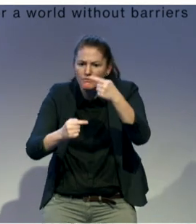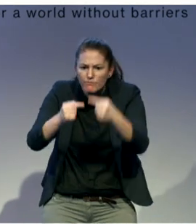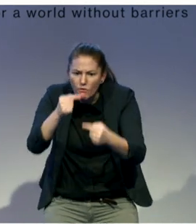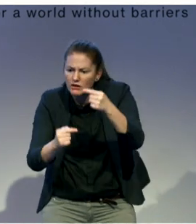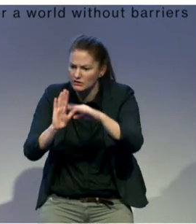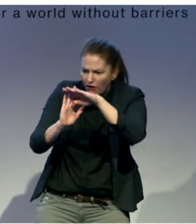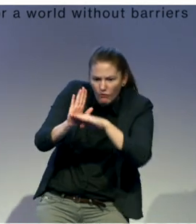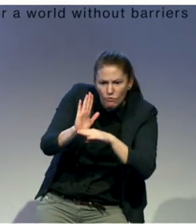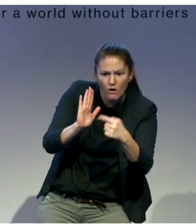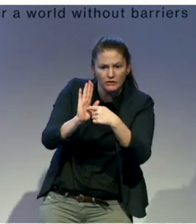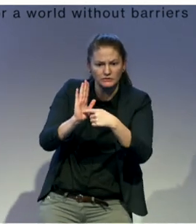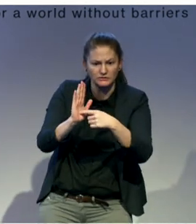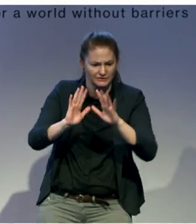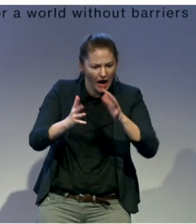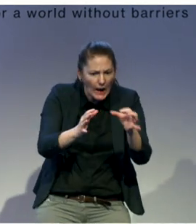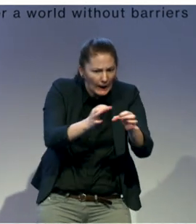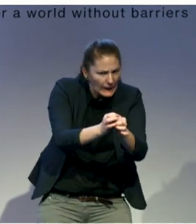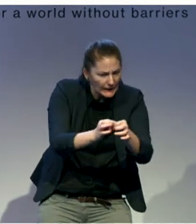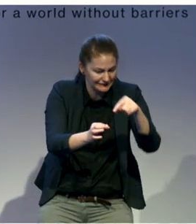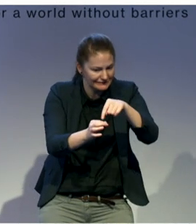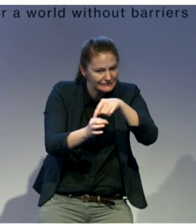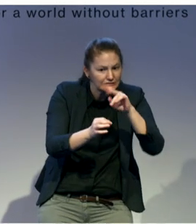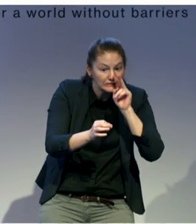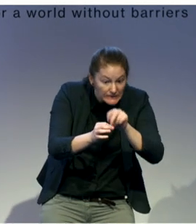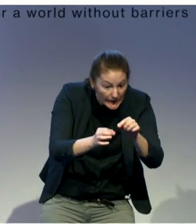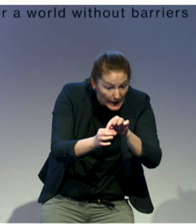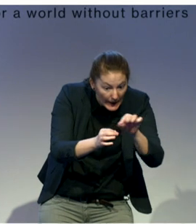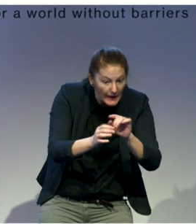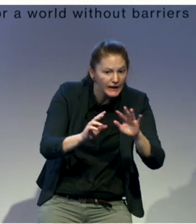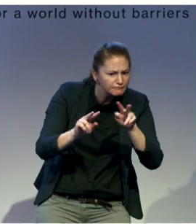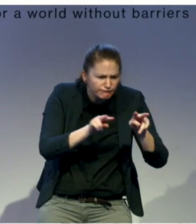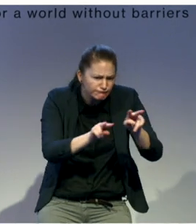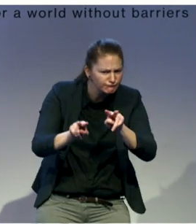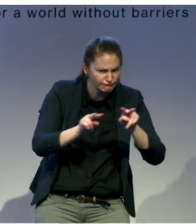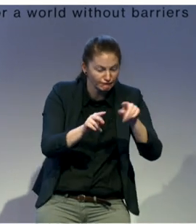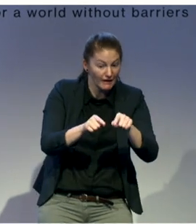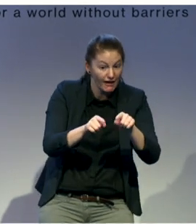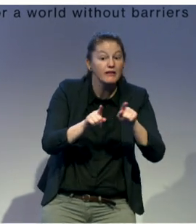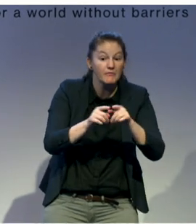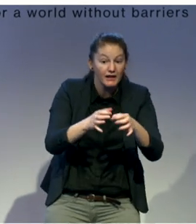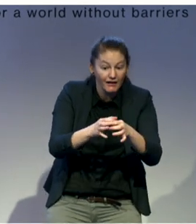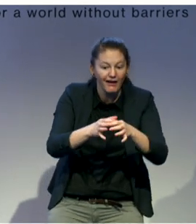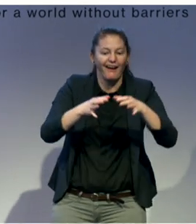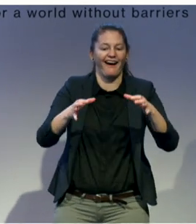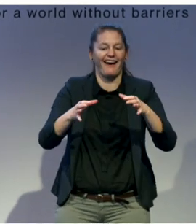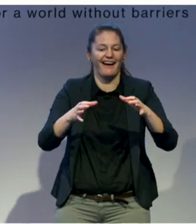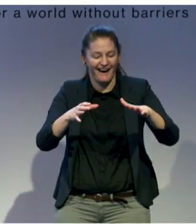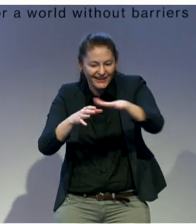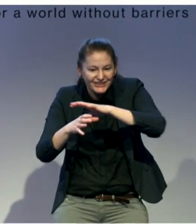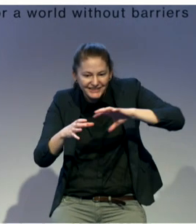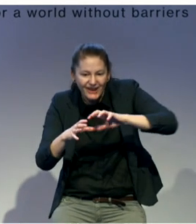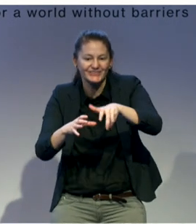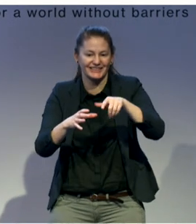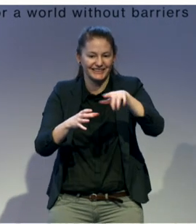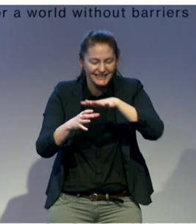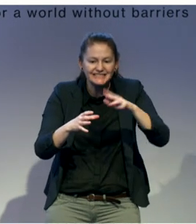community. But at the same time, it's very important to take advantage of the national context and look at how people